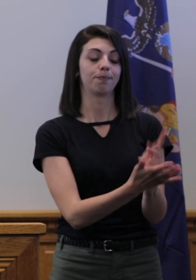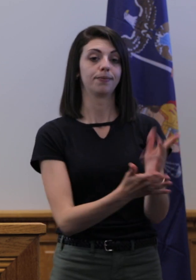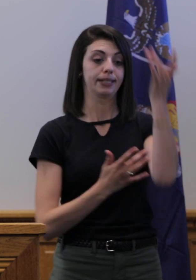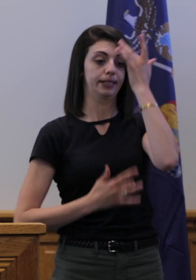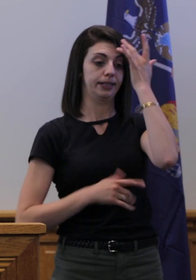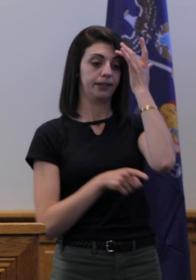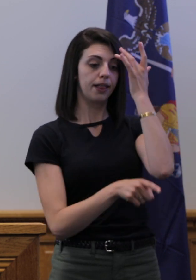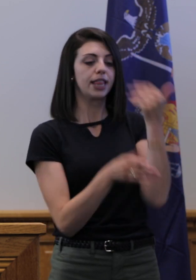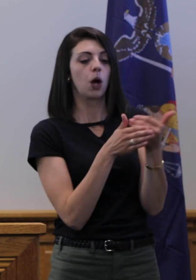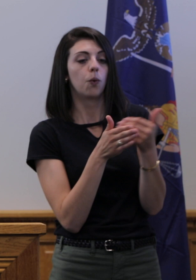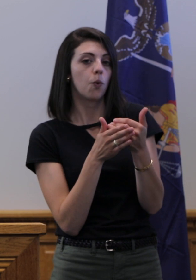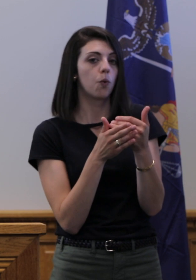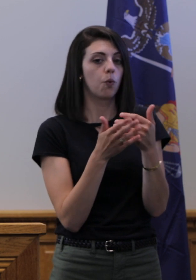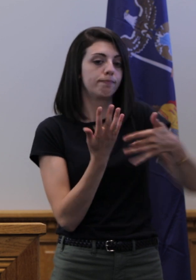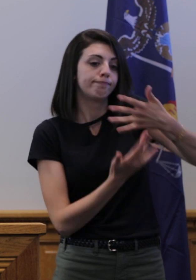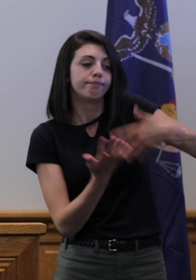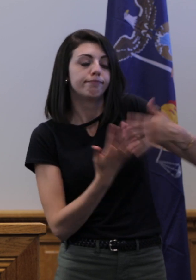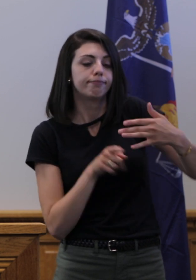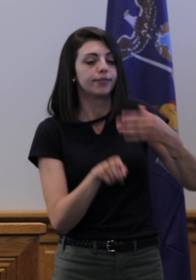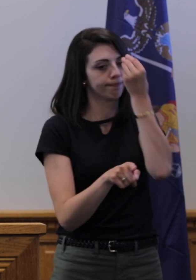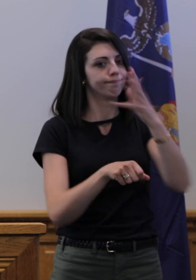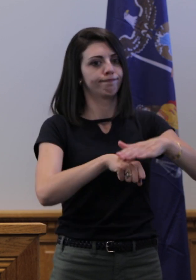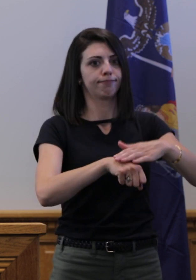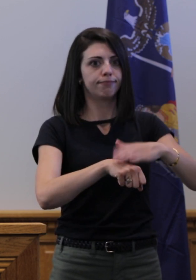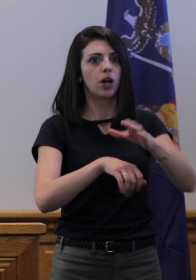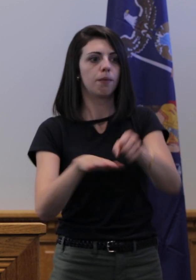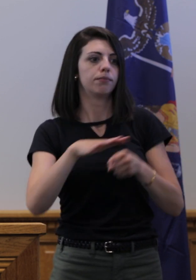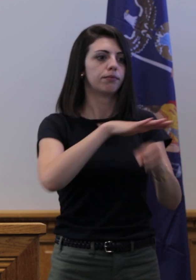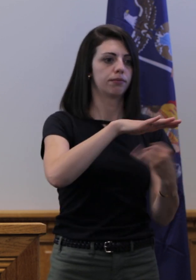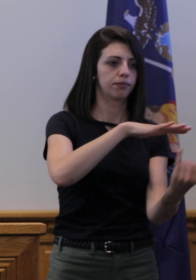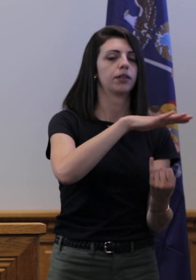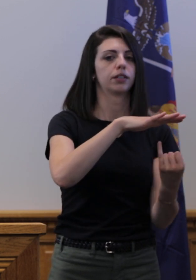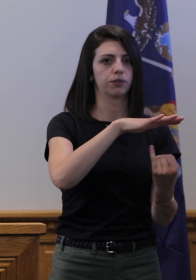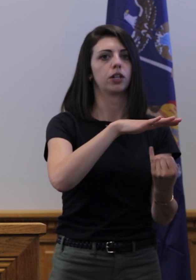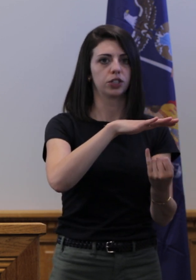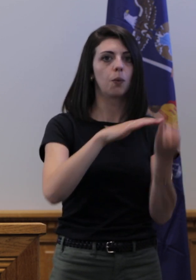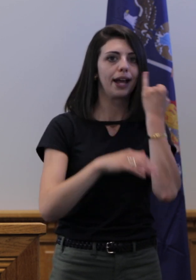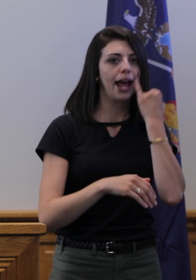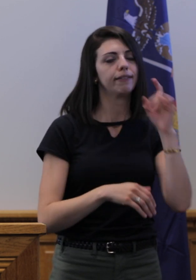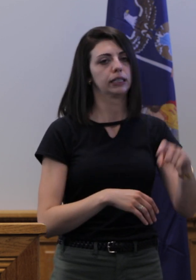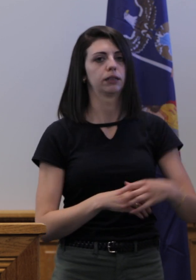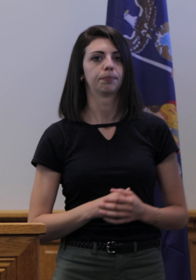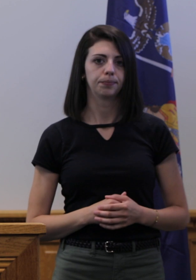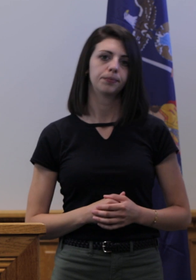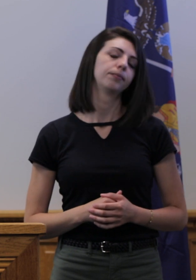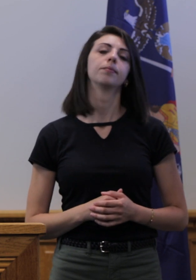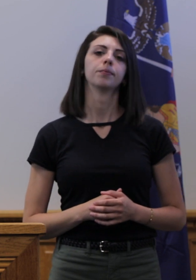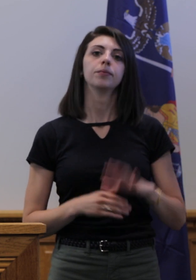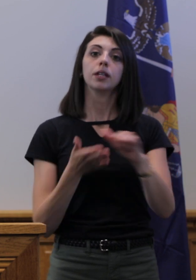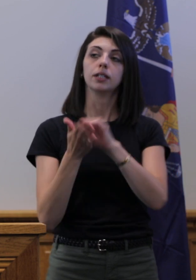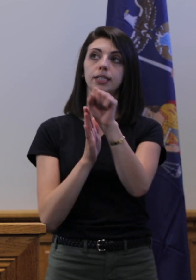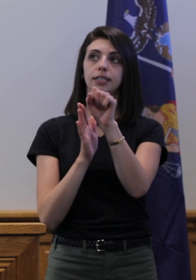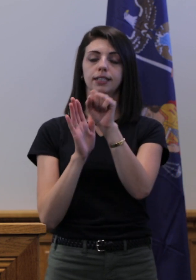and their close contacts were quickly notified and isolated or quarantined if it was warranted. Under the